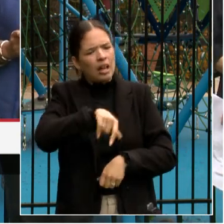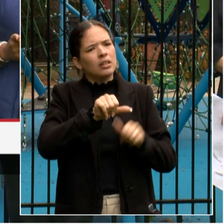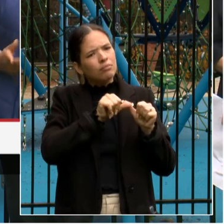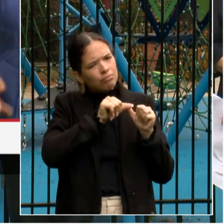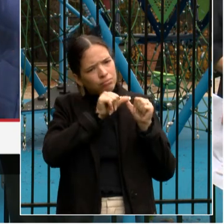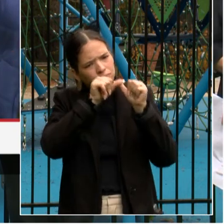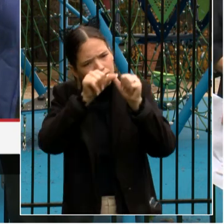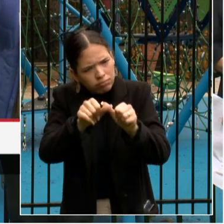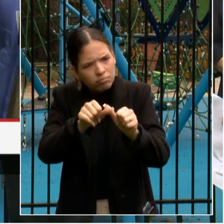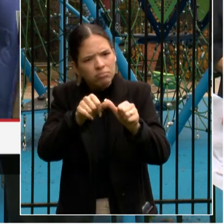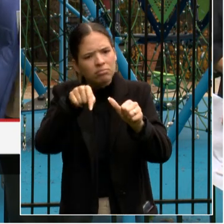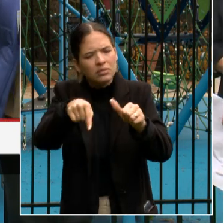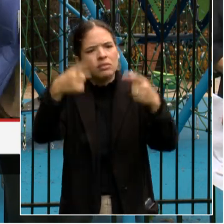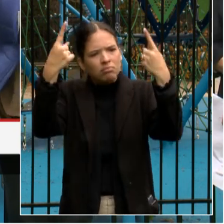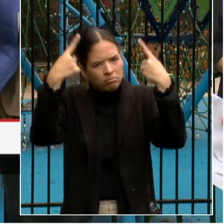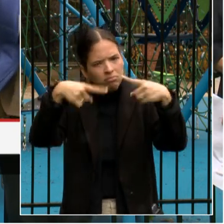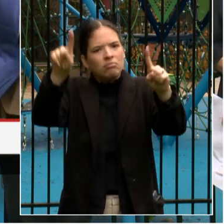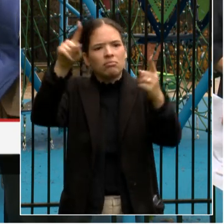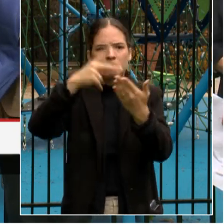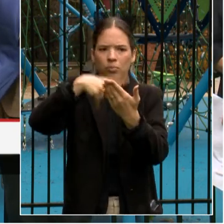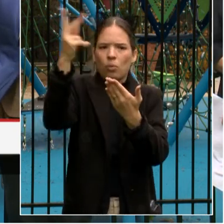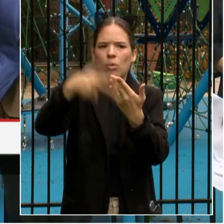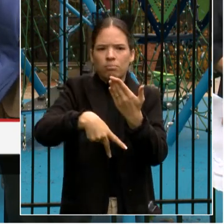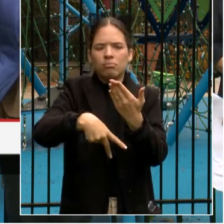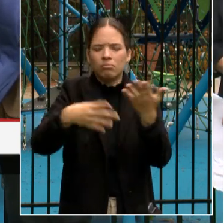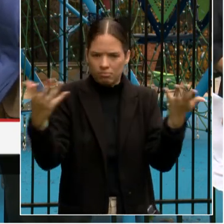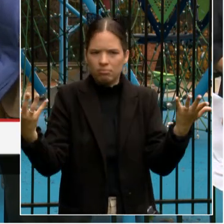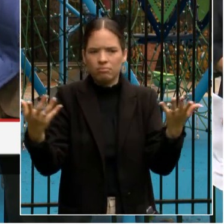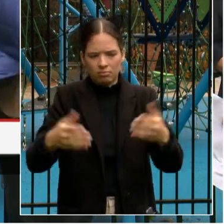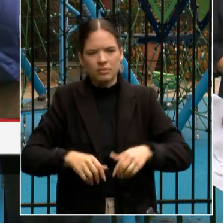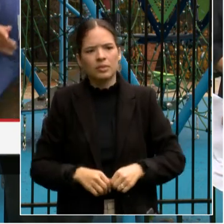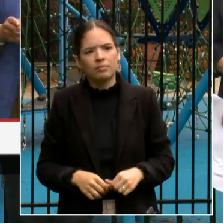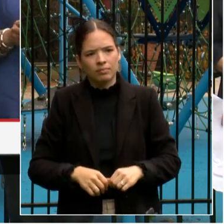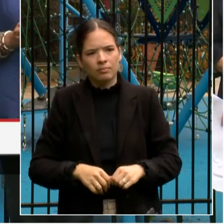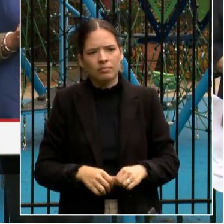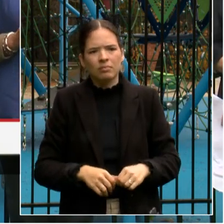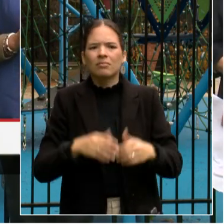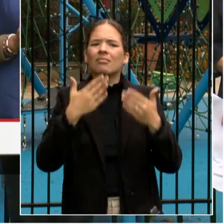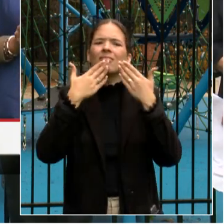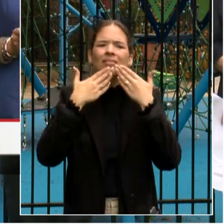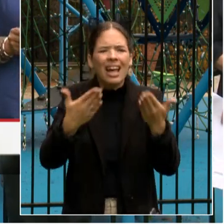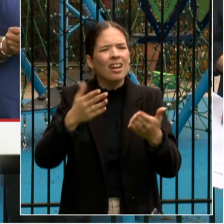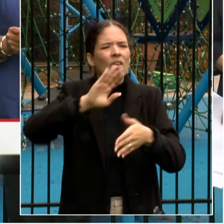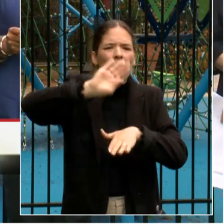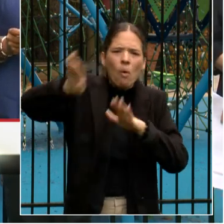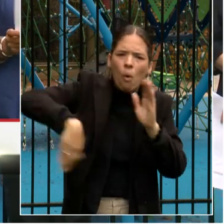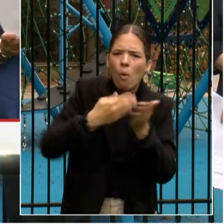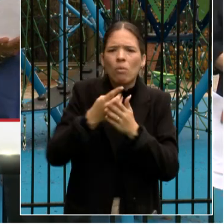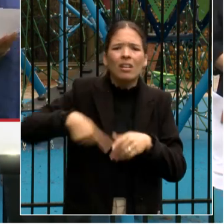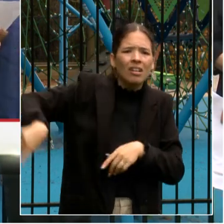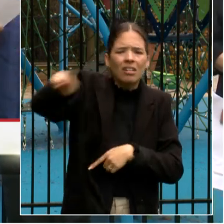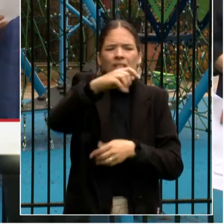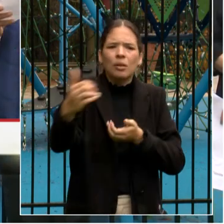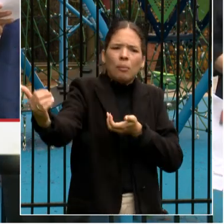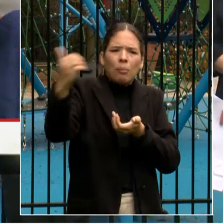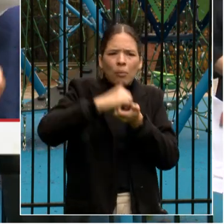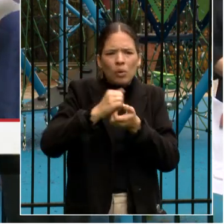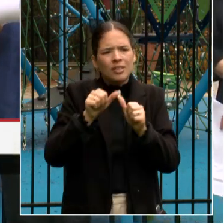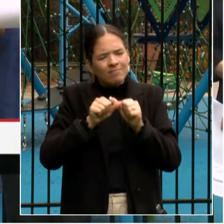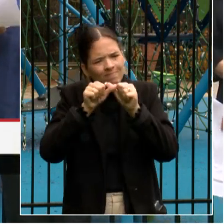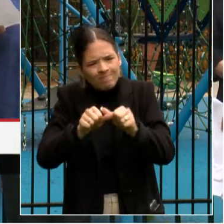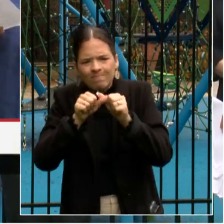on projects like these. Again, thank you again to all of our partners who made today possible, continue to advocate for our children,